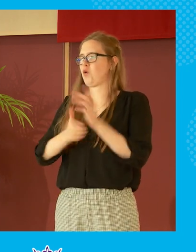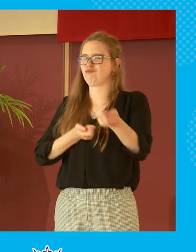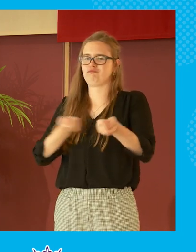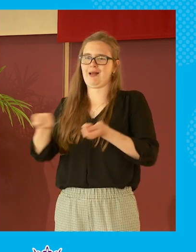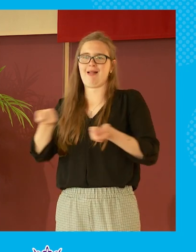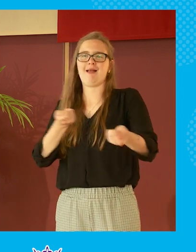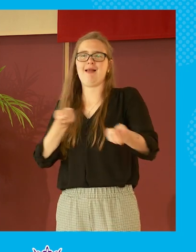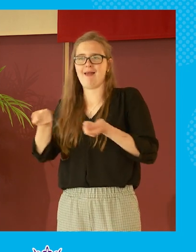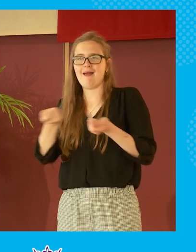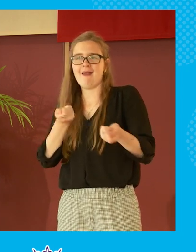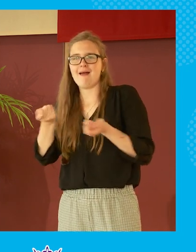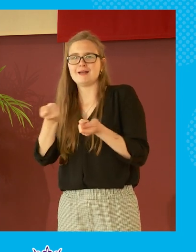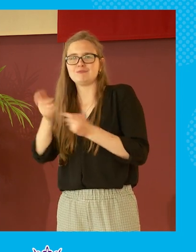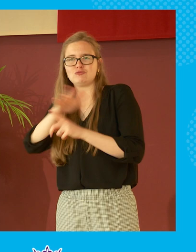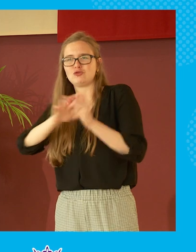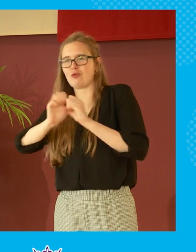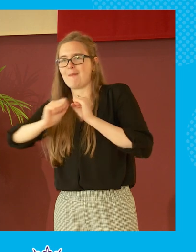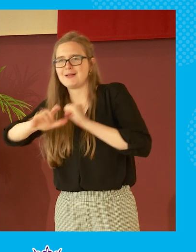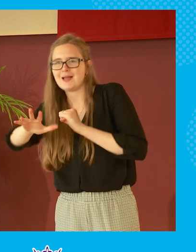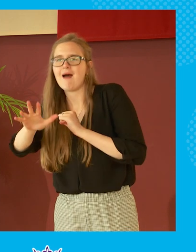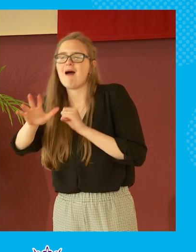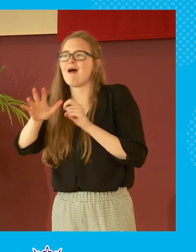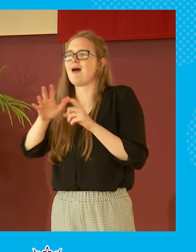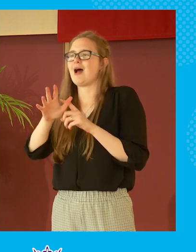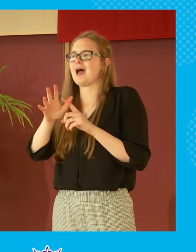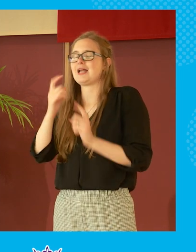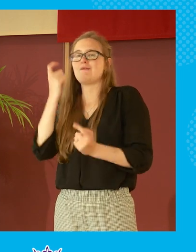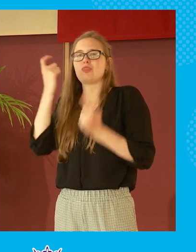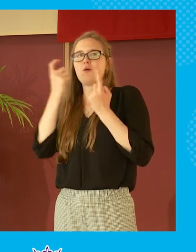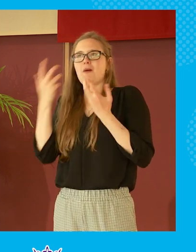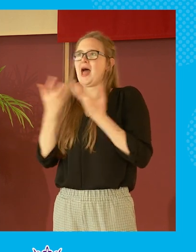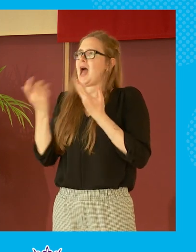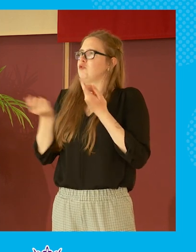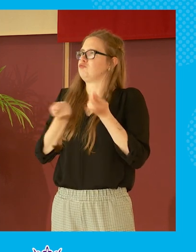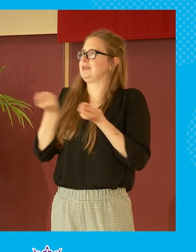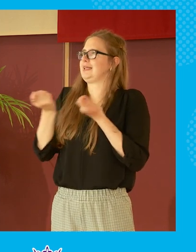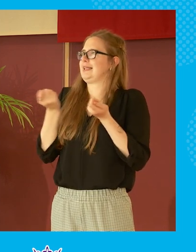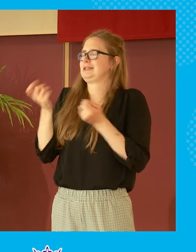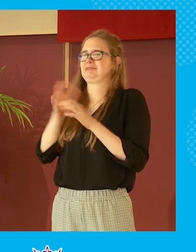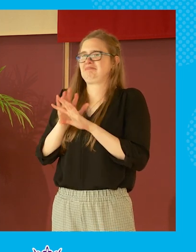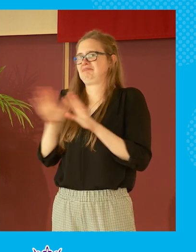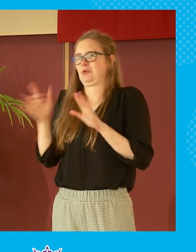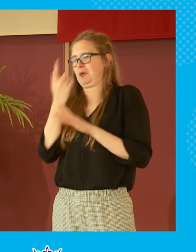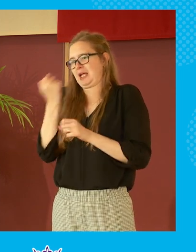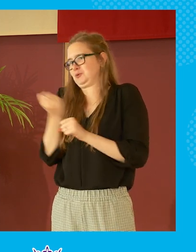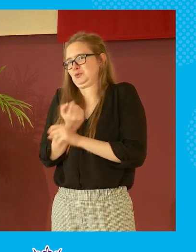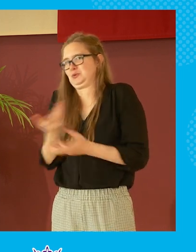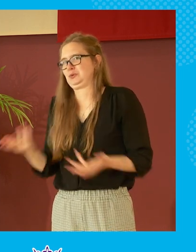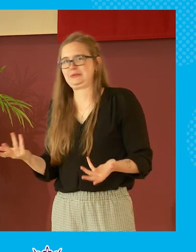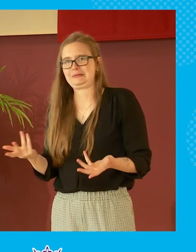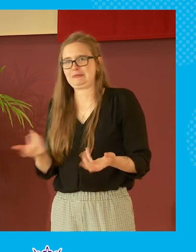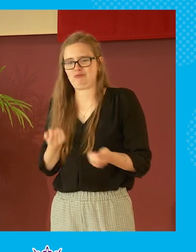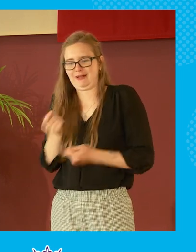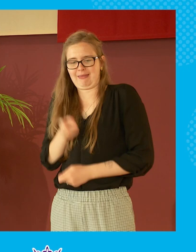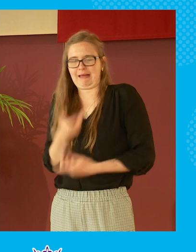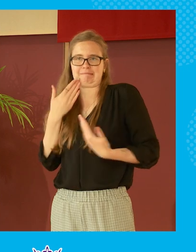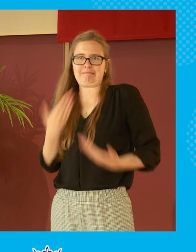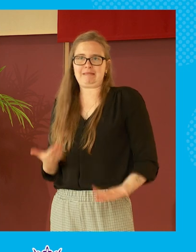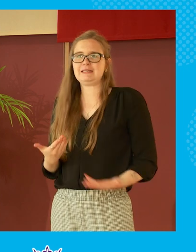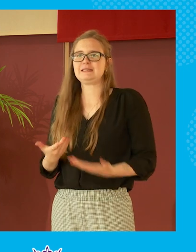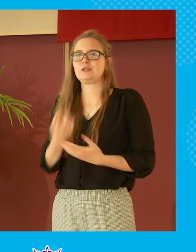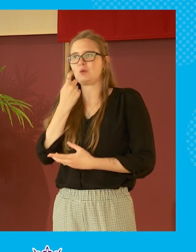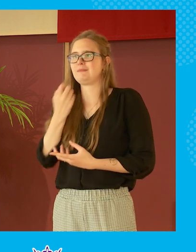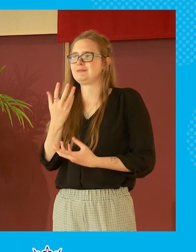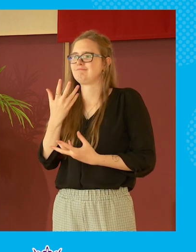on uh social media and you know i've thought a lot about what you would do and there isn't really much you can do uh other than taking